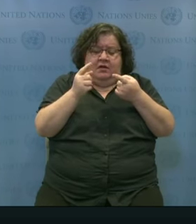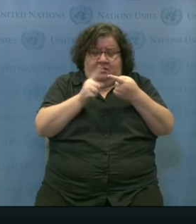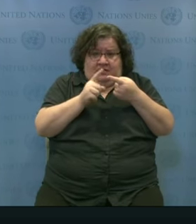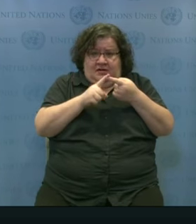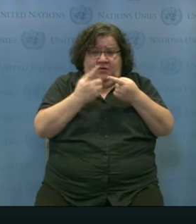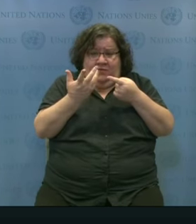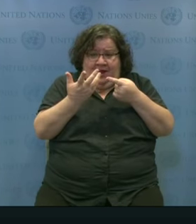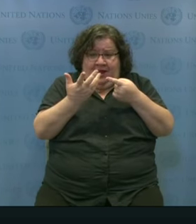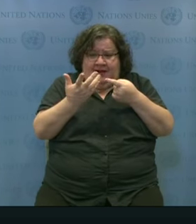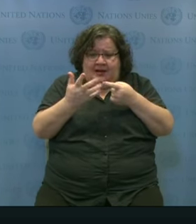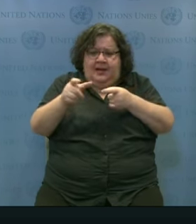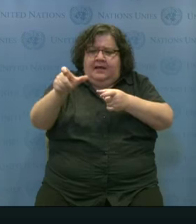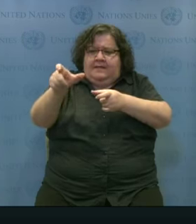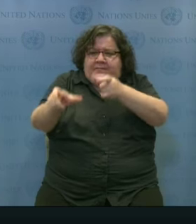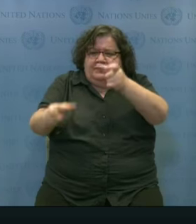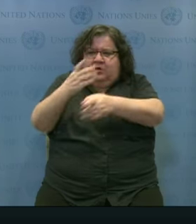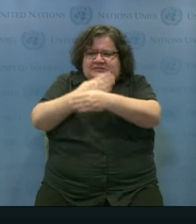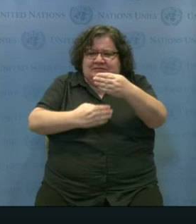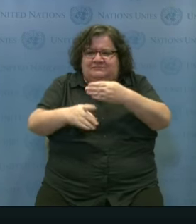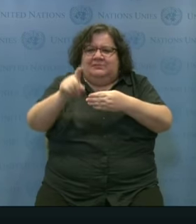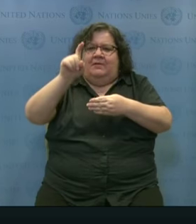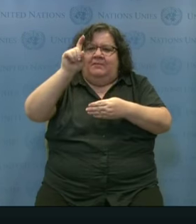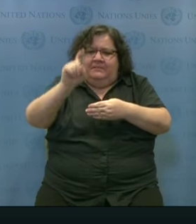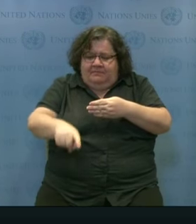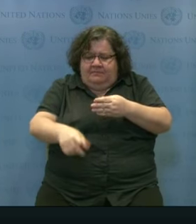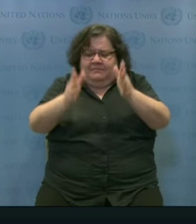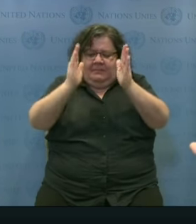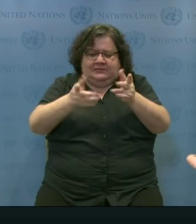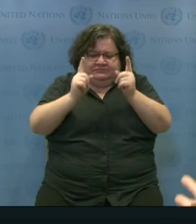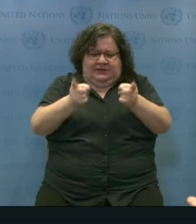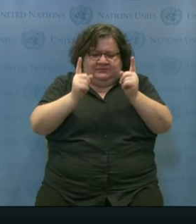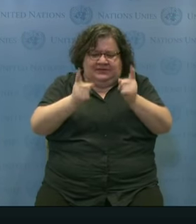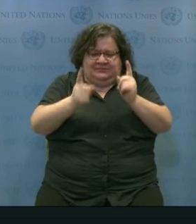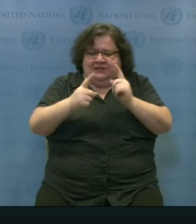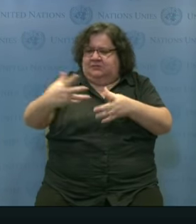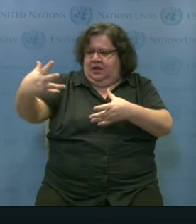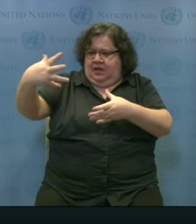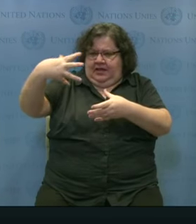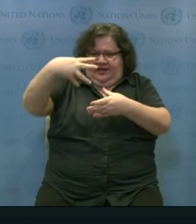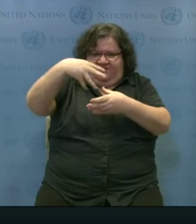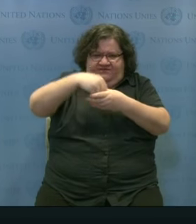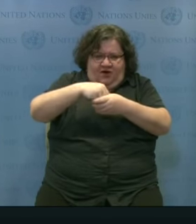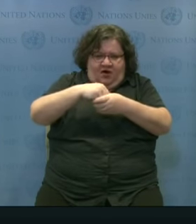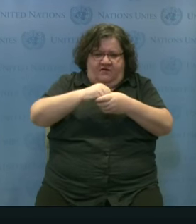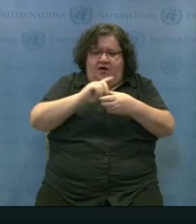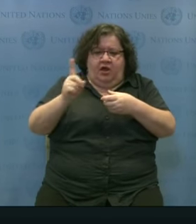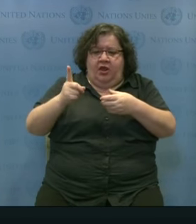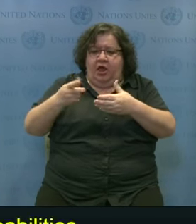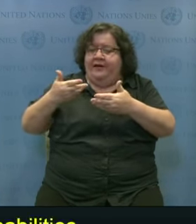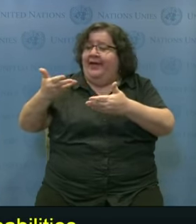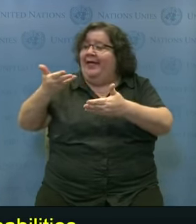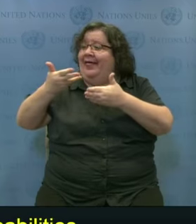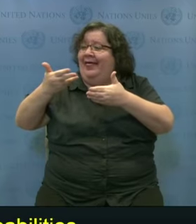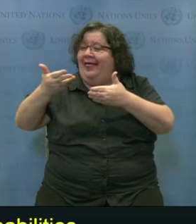who is better able to identify the risk that you face than you yourself?